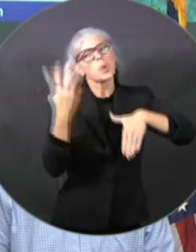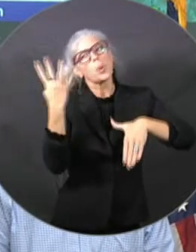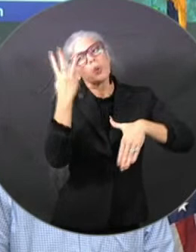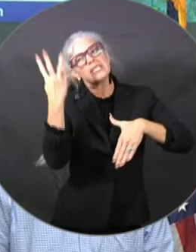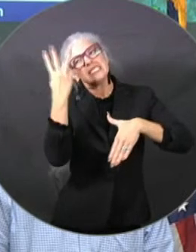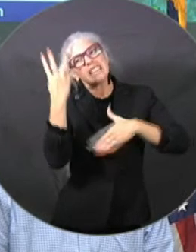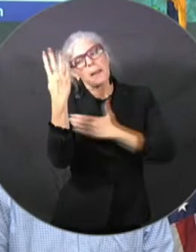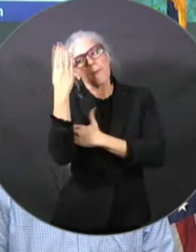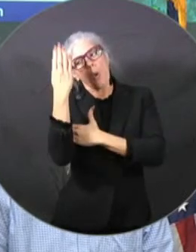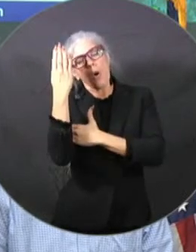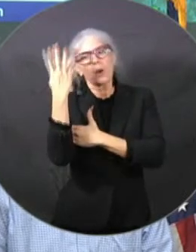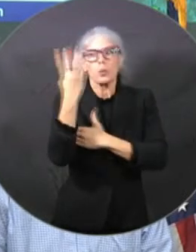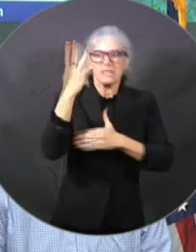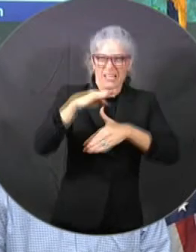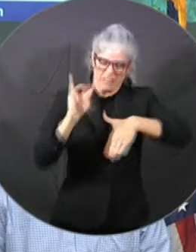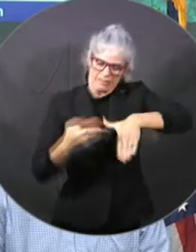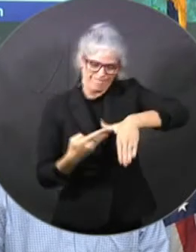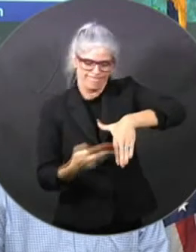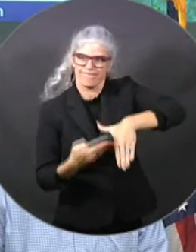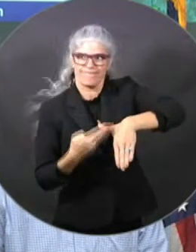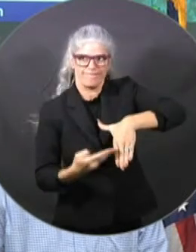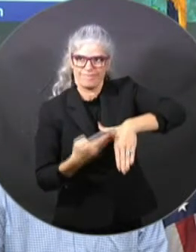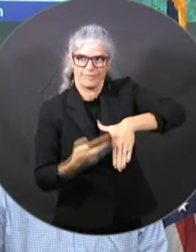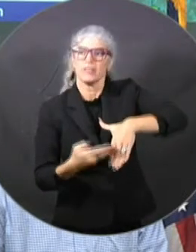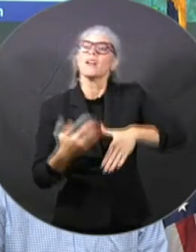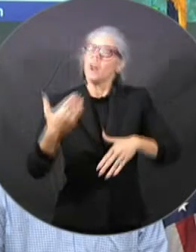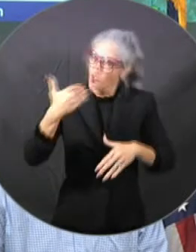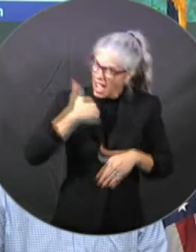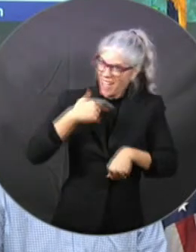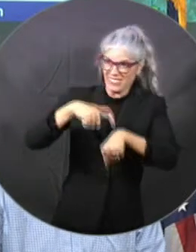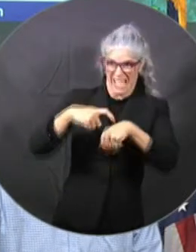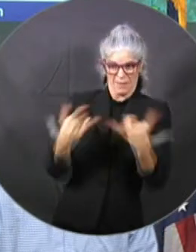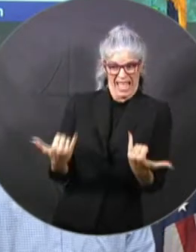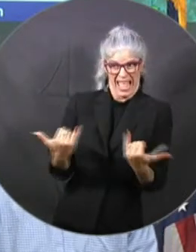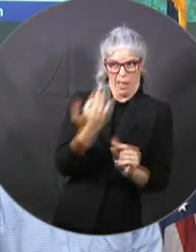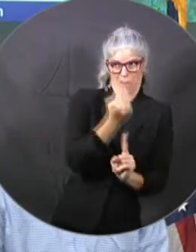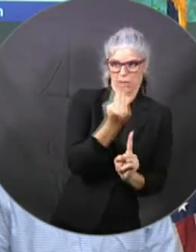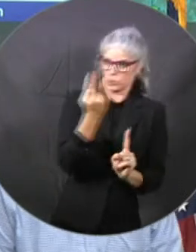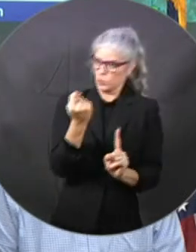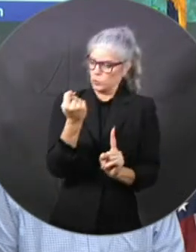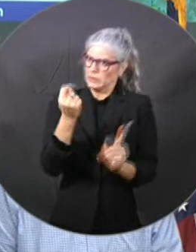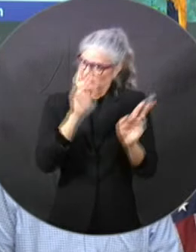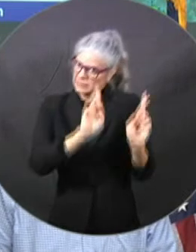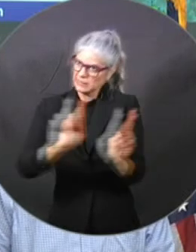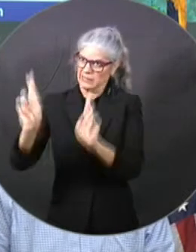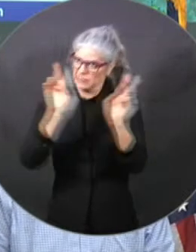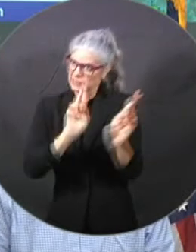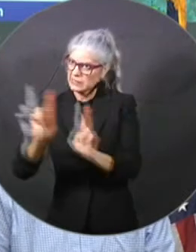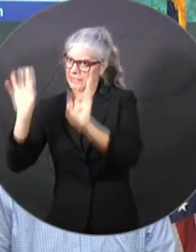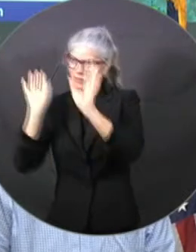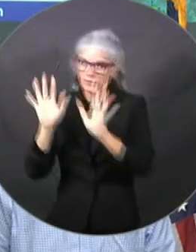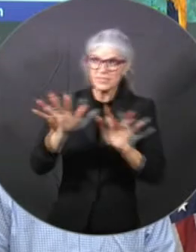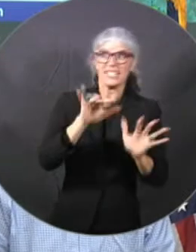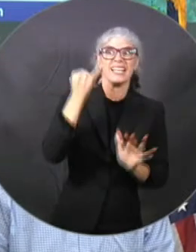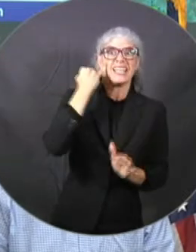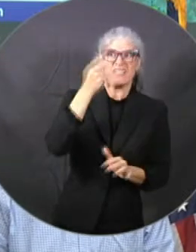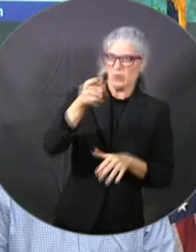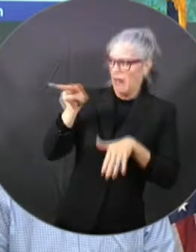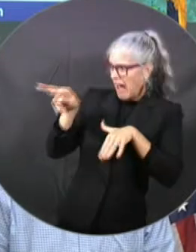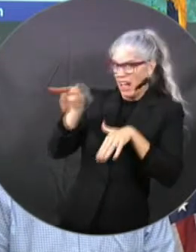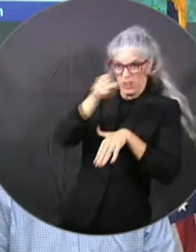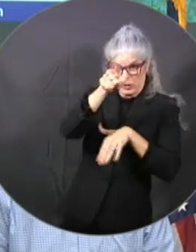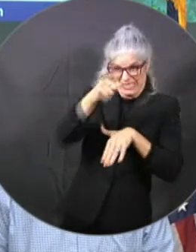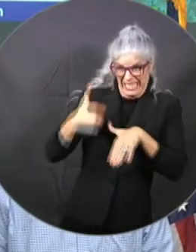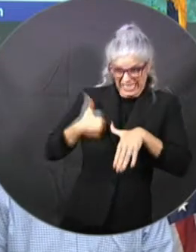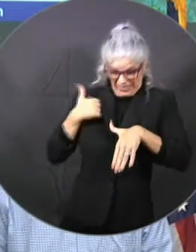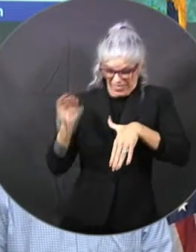to do to protect yourself and your family. So if you are in the path of this storm anywhere on that Gulf Coast from the Tampa Bay area